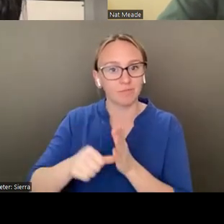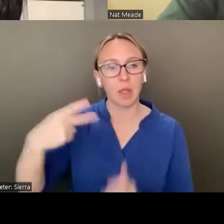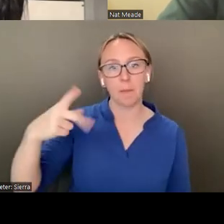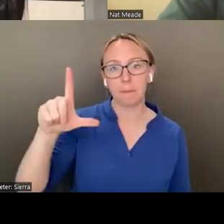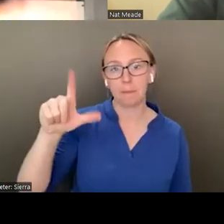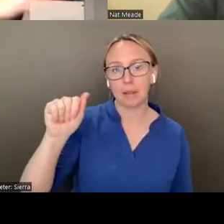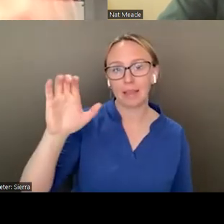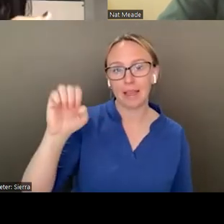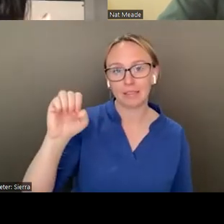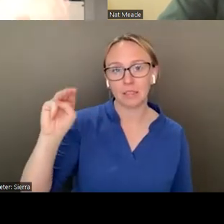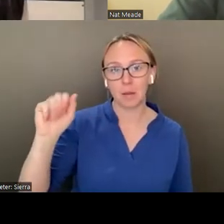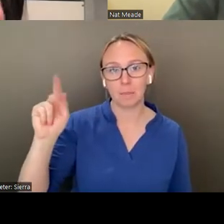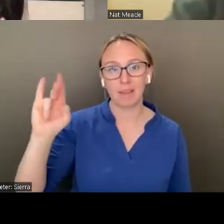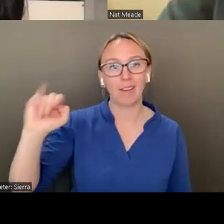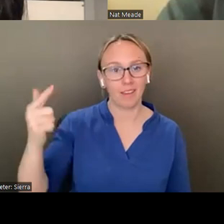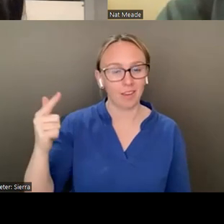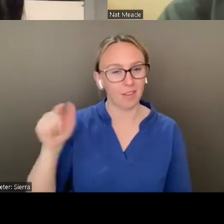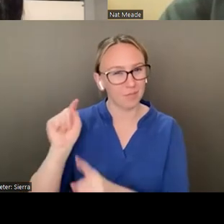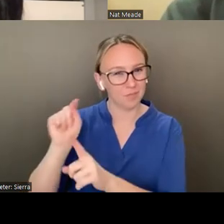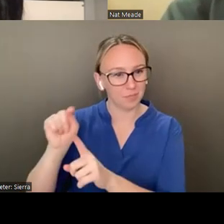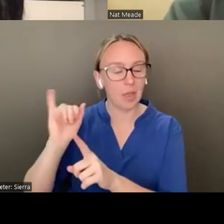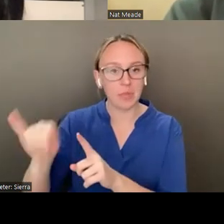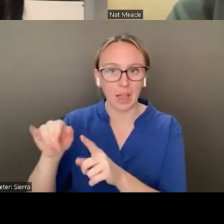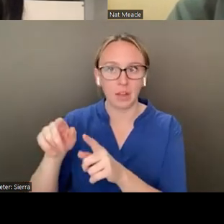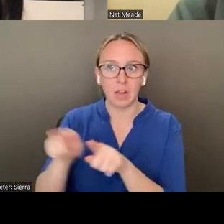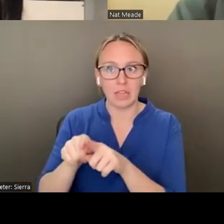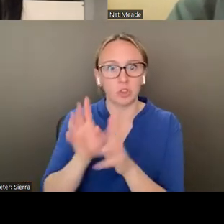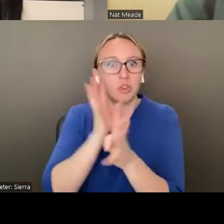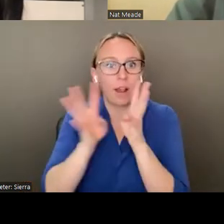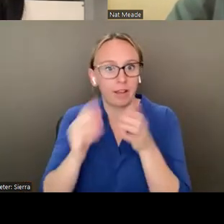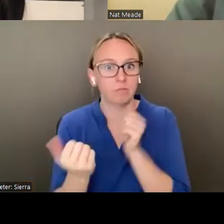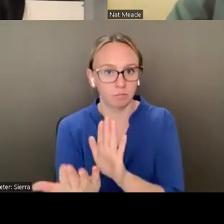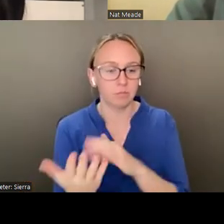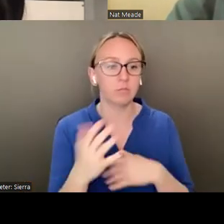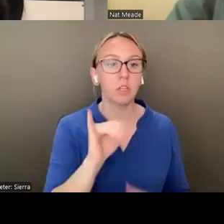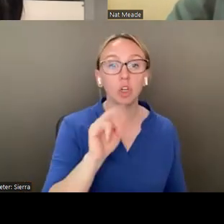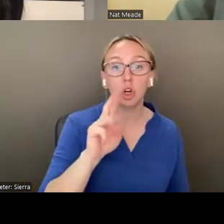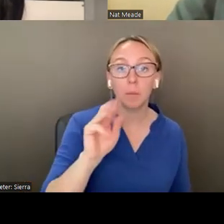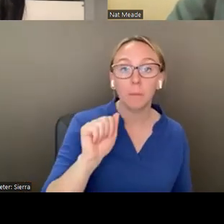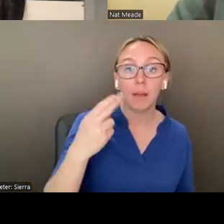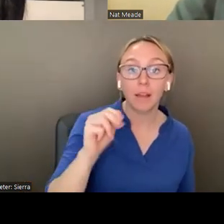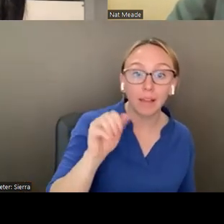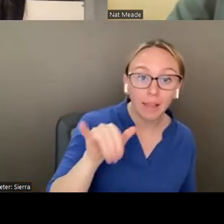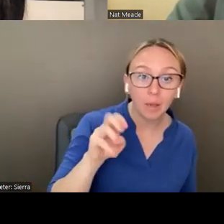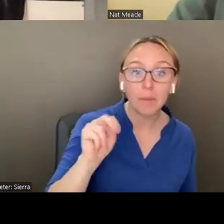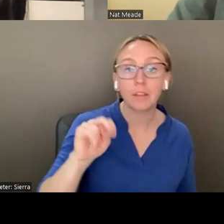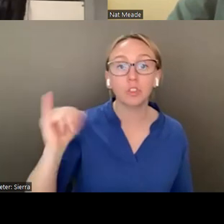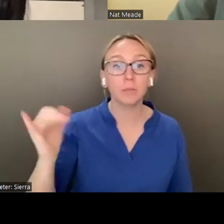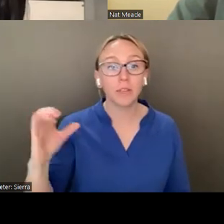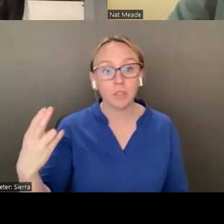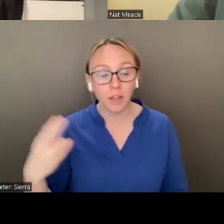from the James Castle house, Irma Heyman, thinking about Sorrell's place, um,